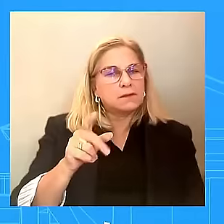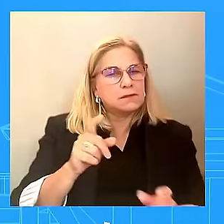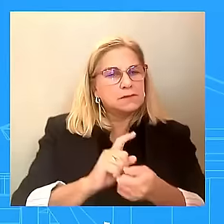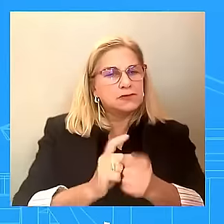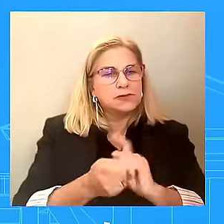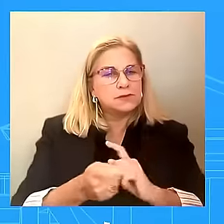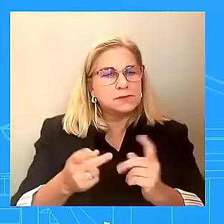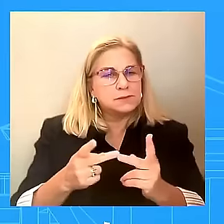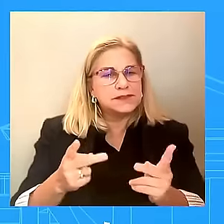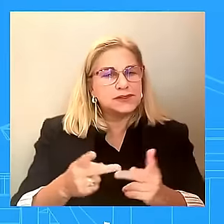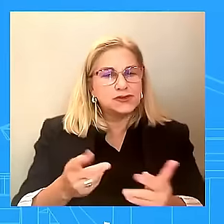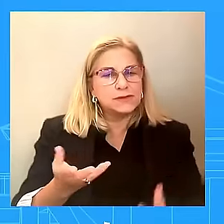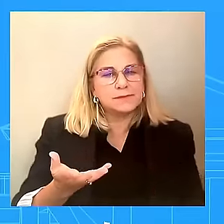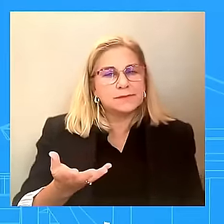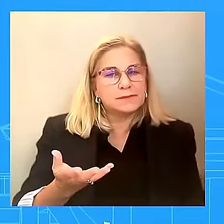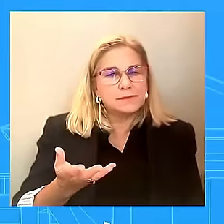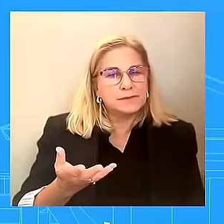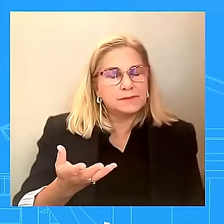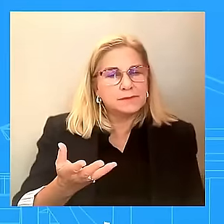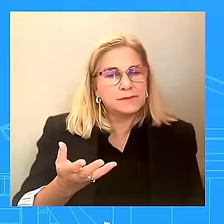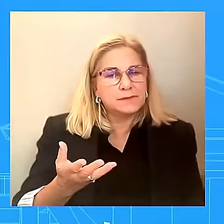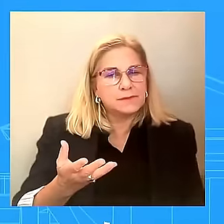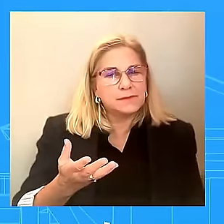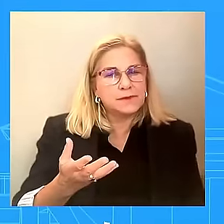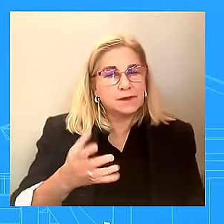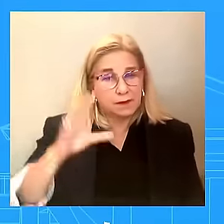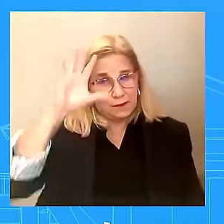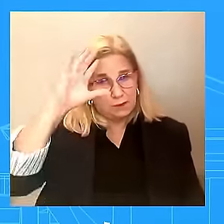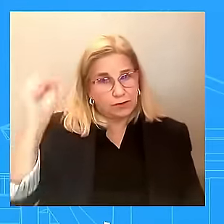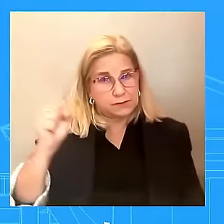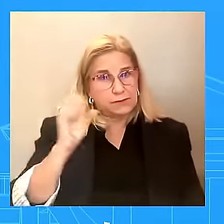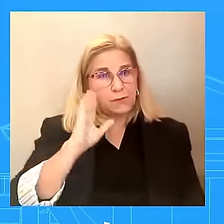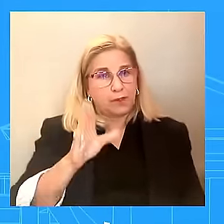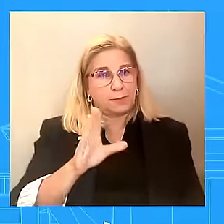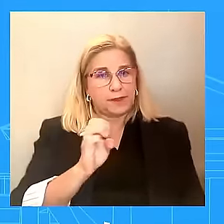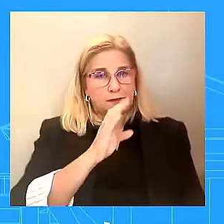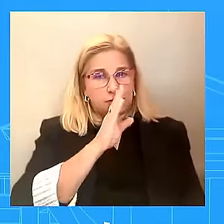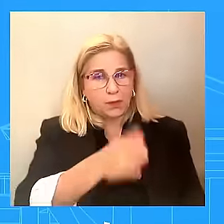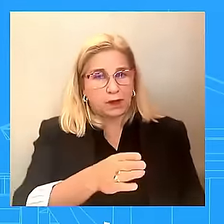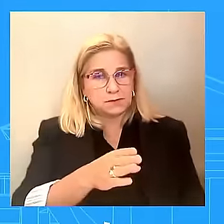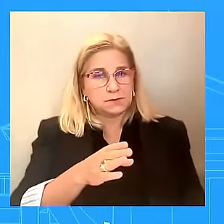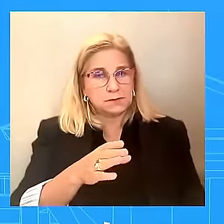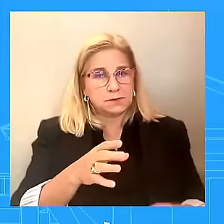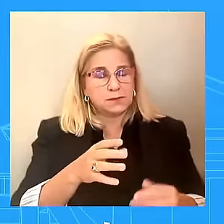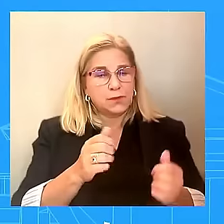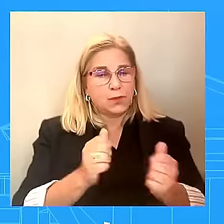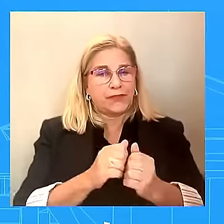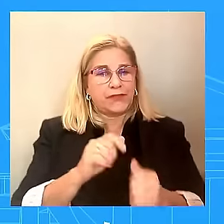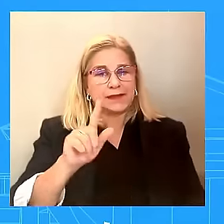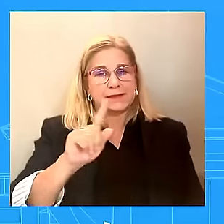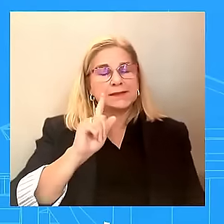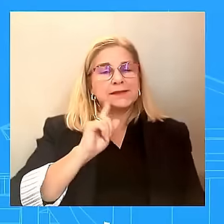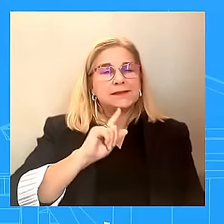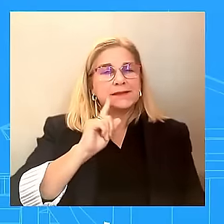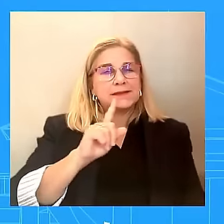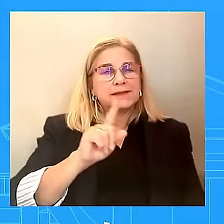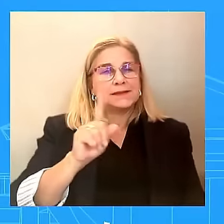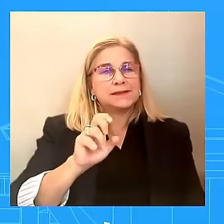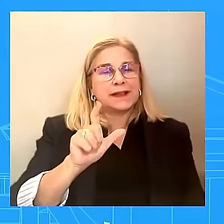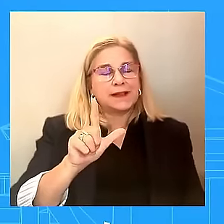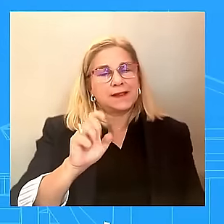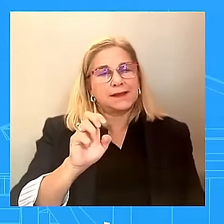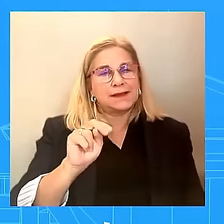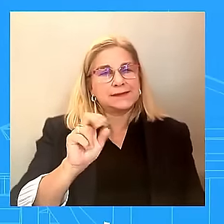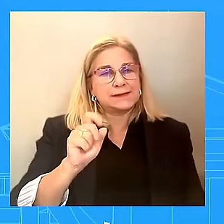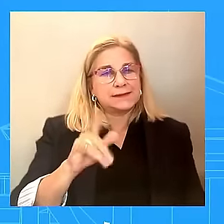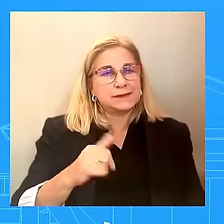and to give him a yes or no answer, at least as far as it stands today? So, again, I'm